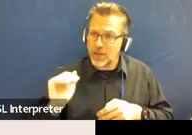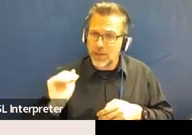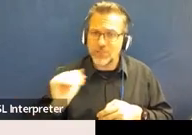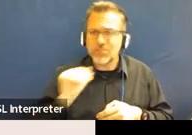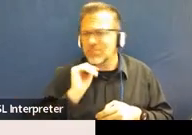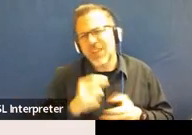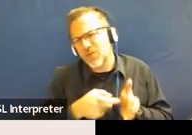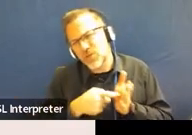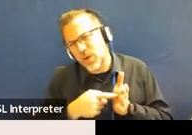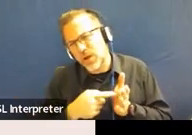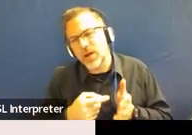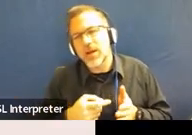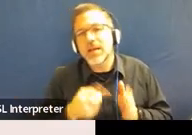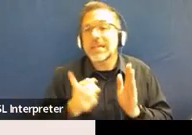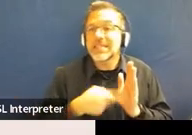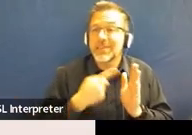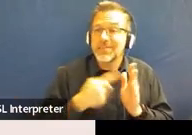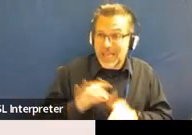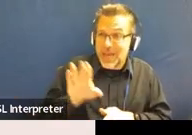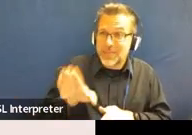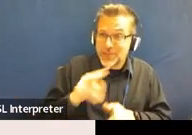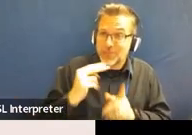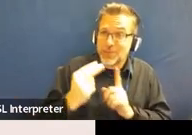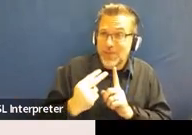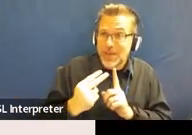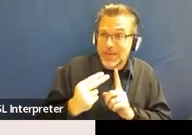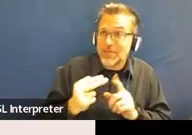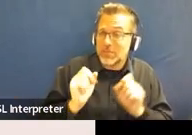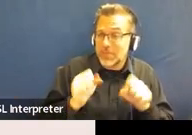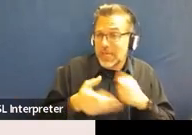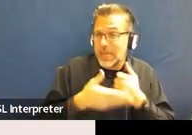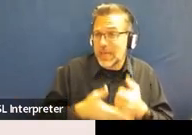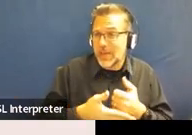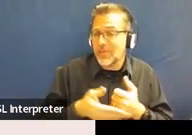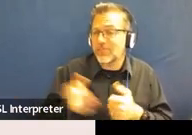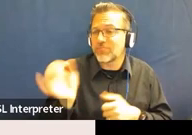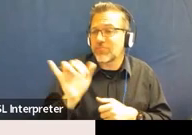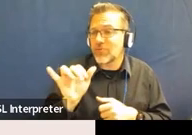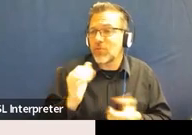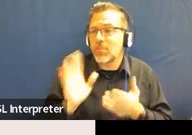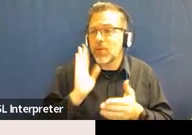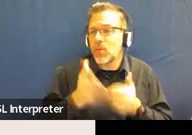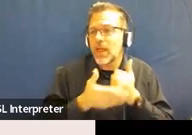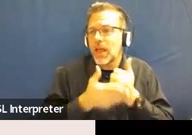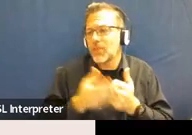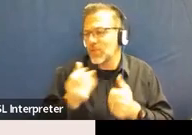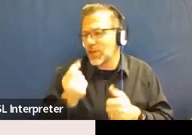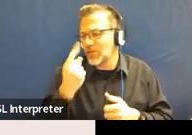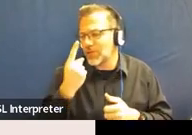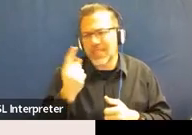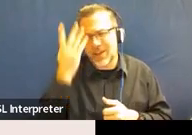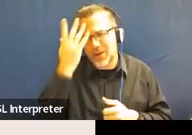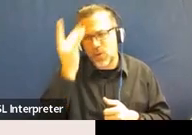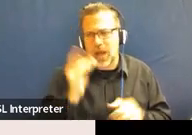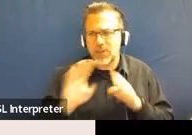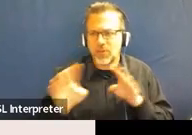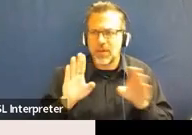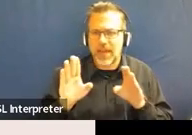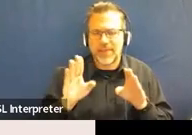but sometimes that perspective could also be helpful. might give you some insight into why the child behaved the way they do.